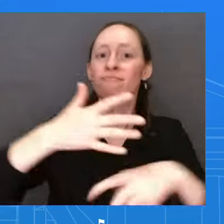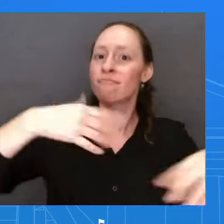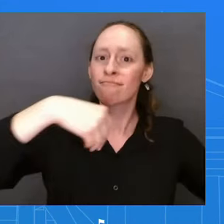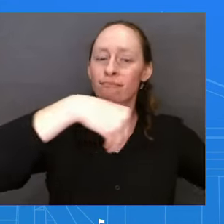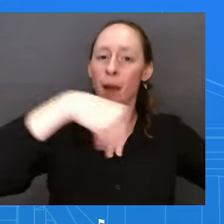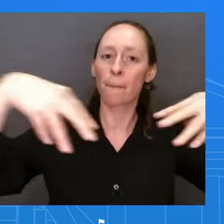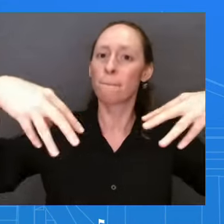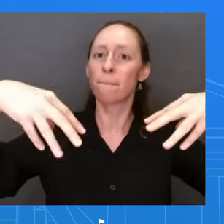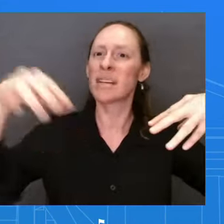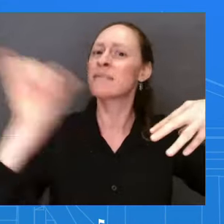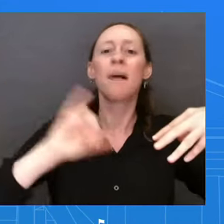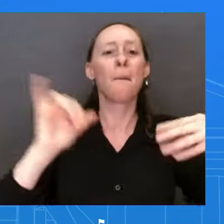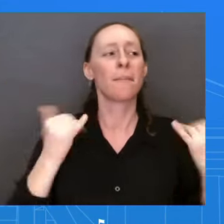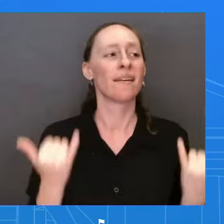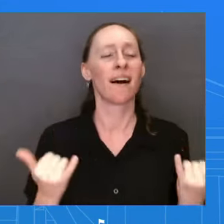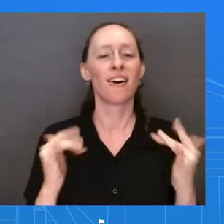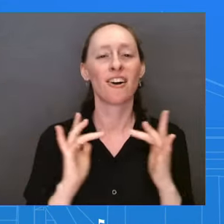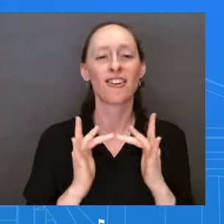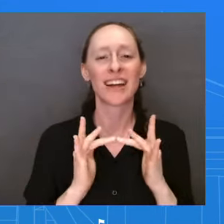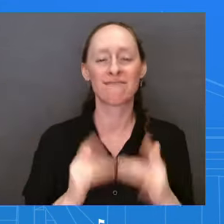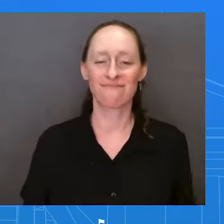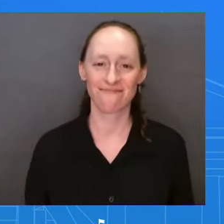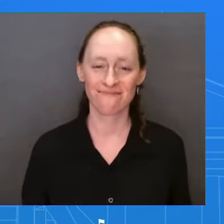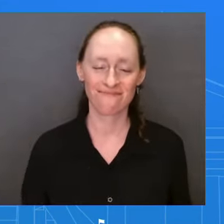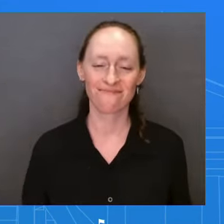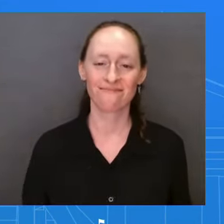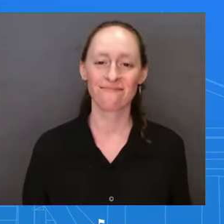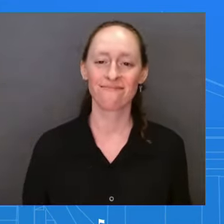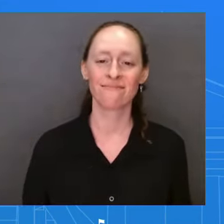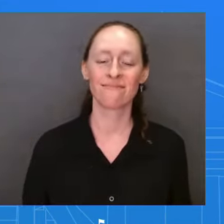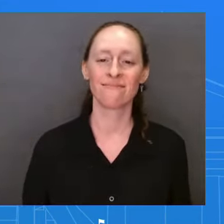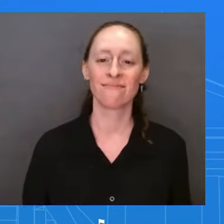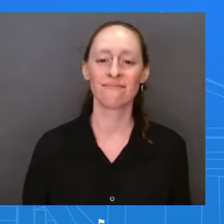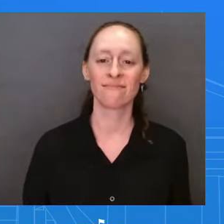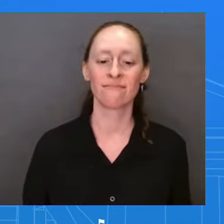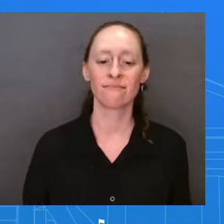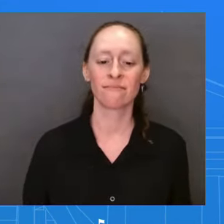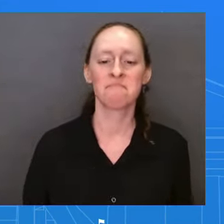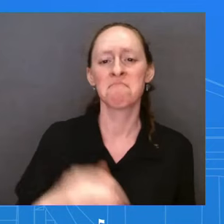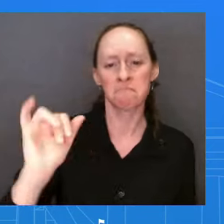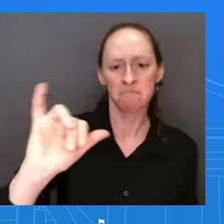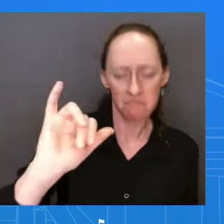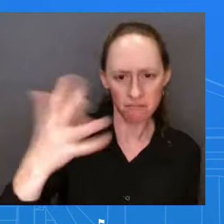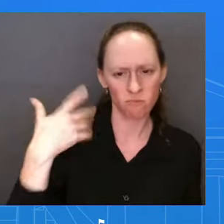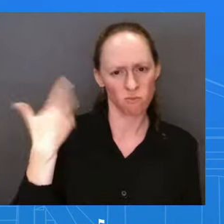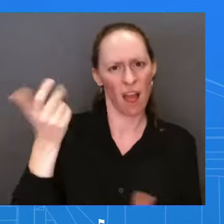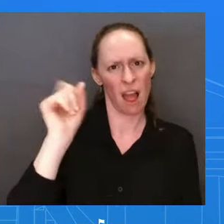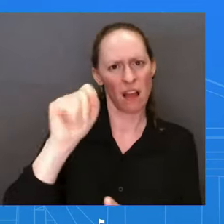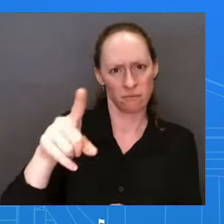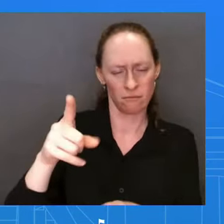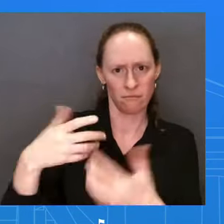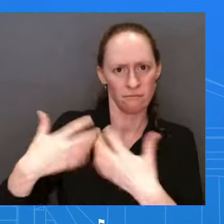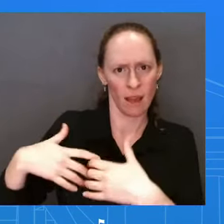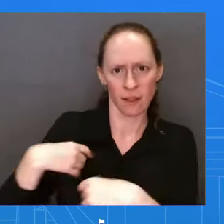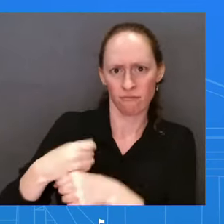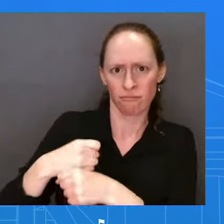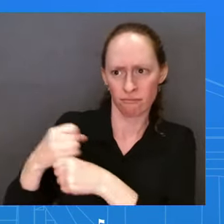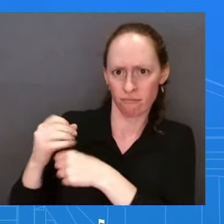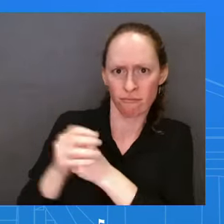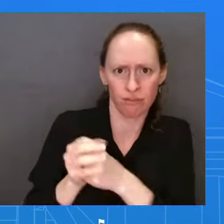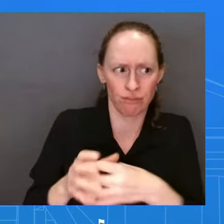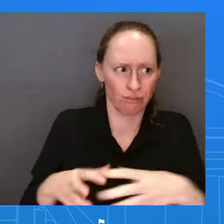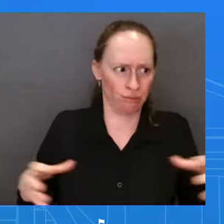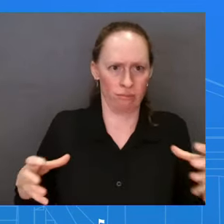about this boom in construction manufacturing and whether you think that, in combination with the new